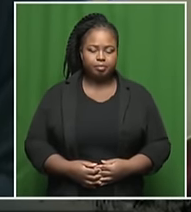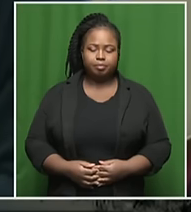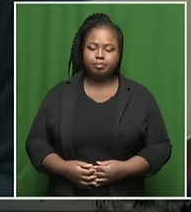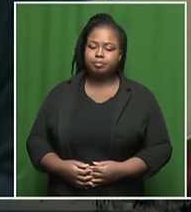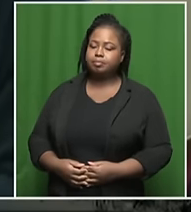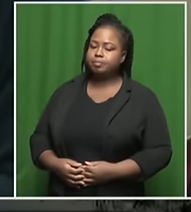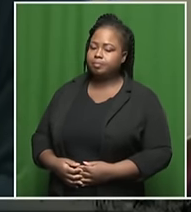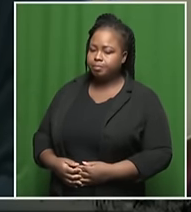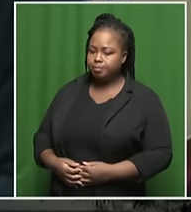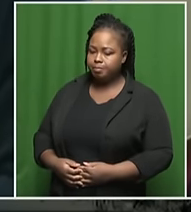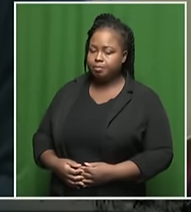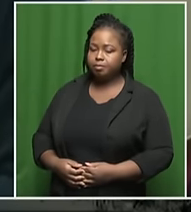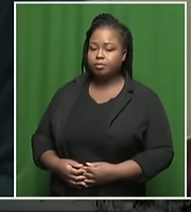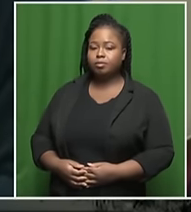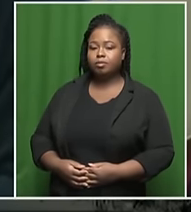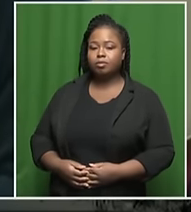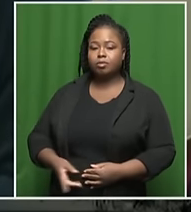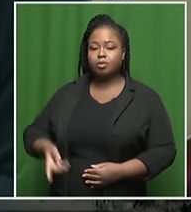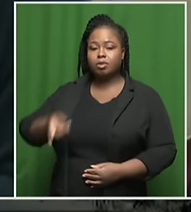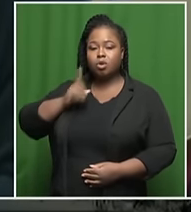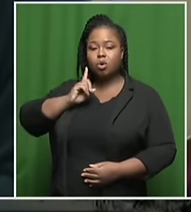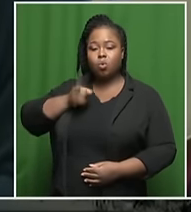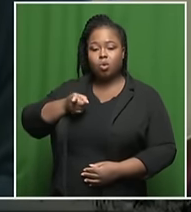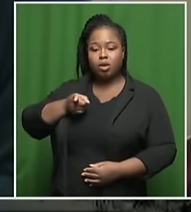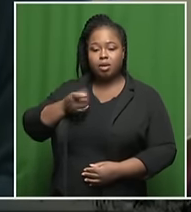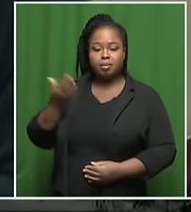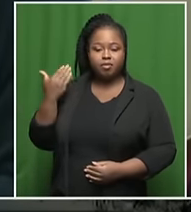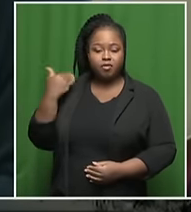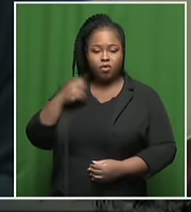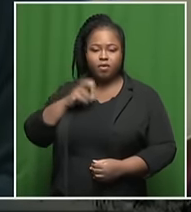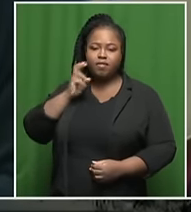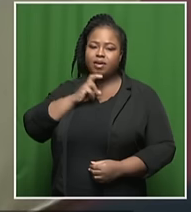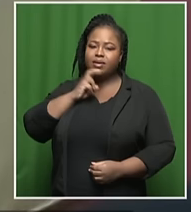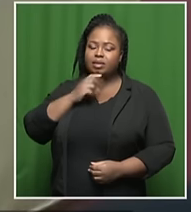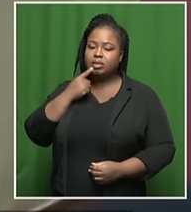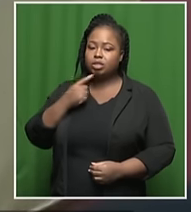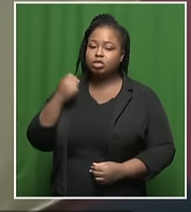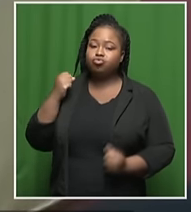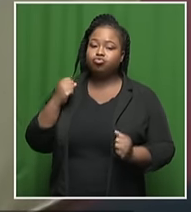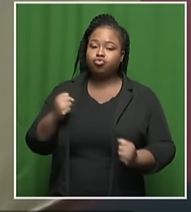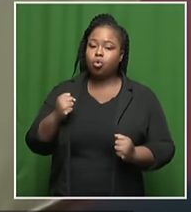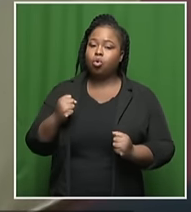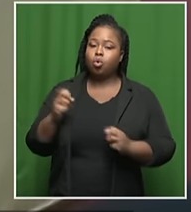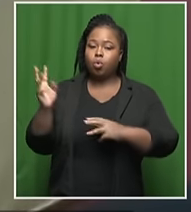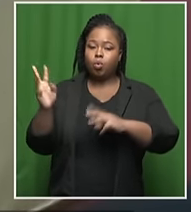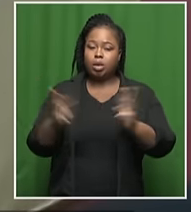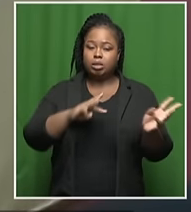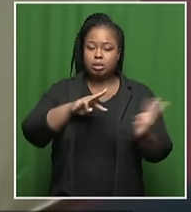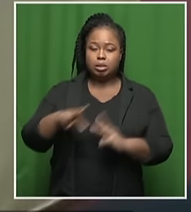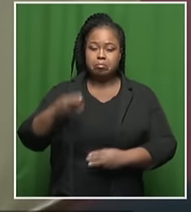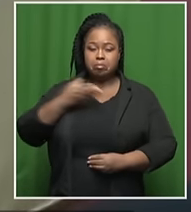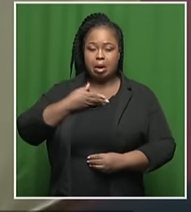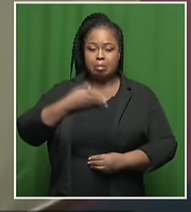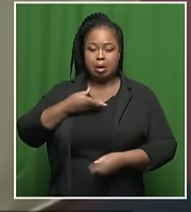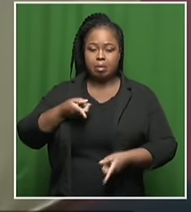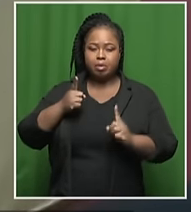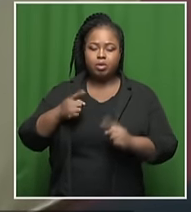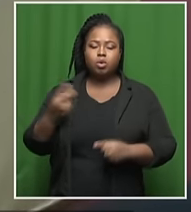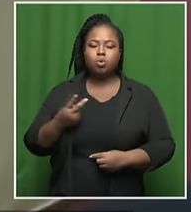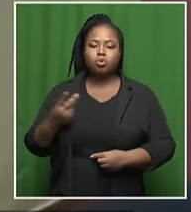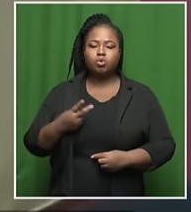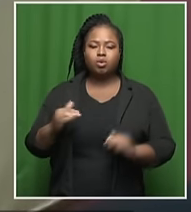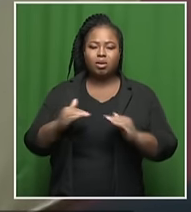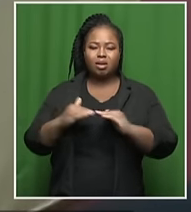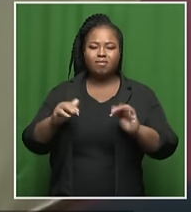So the warning that we received on Friday was for strong winds in areas and then to be followed by the very heavy Level